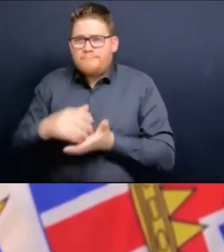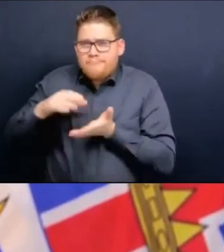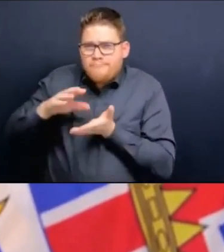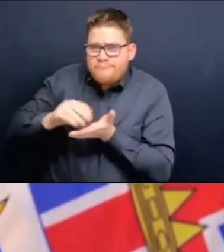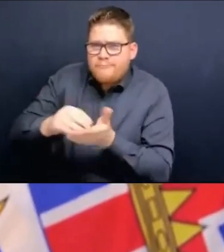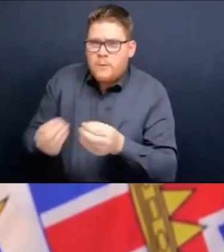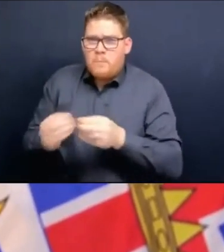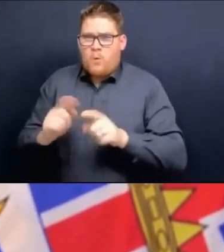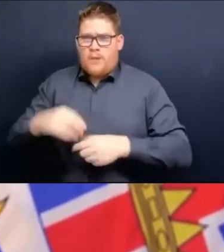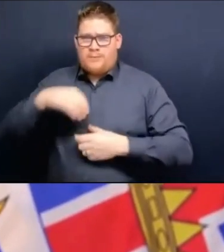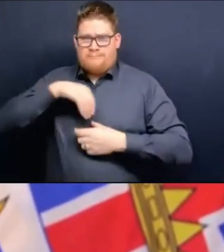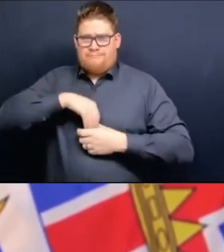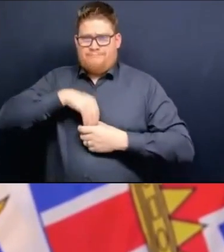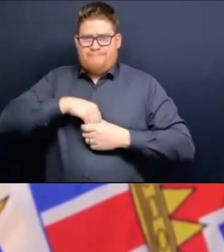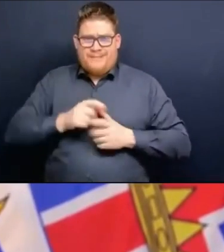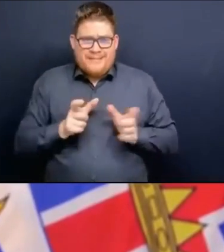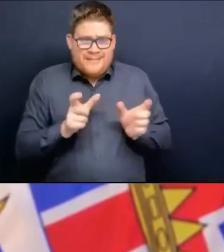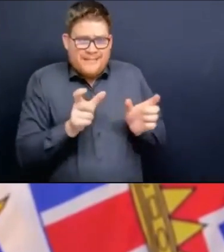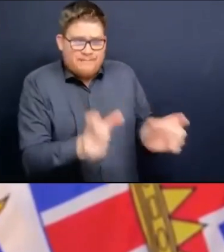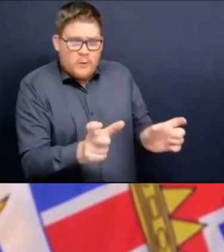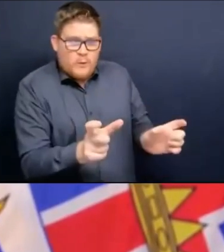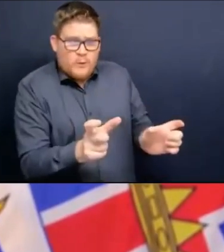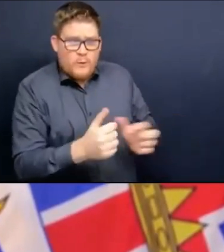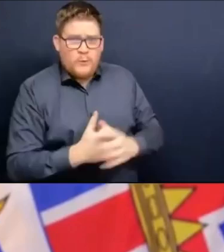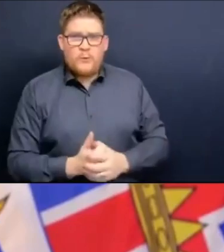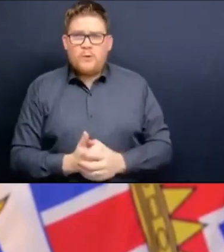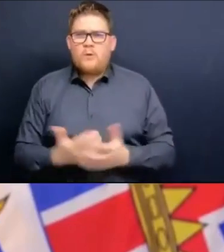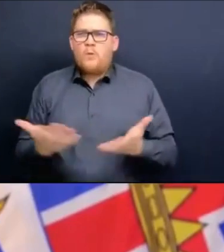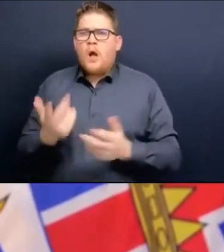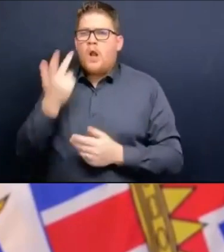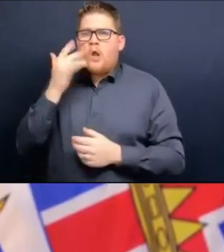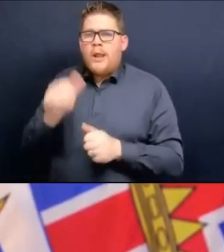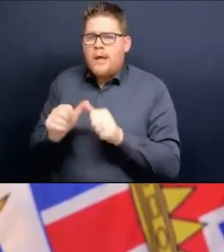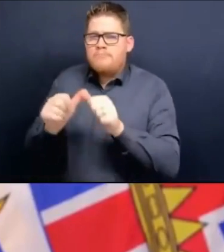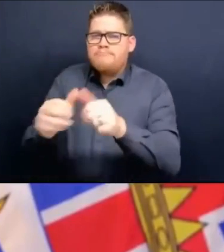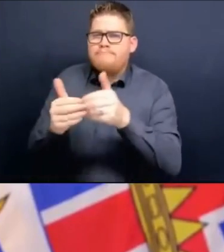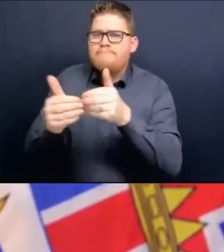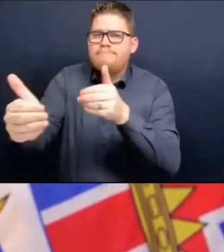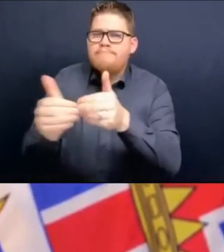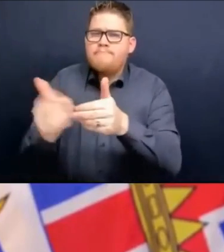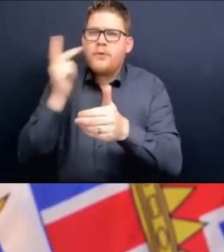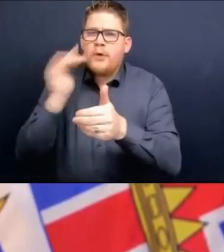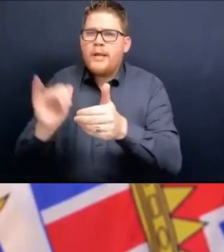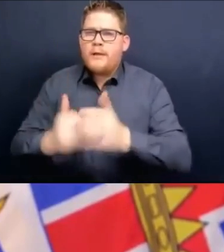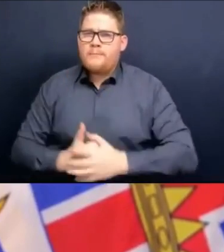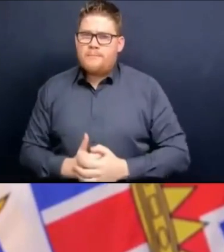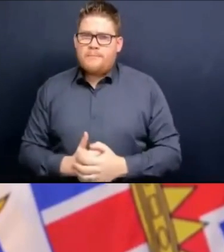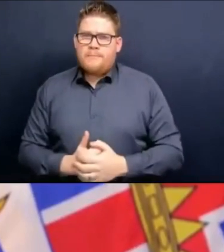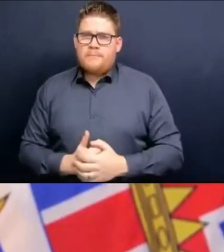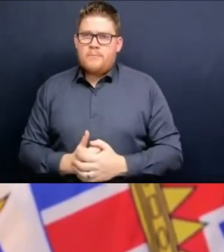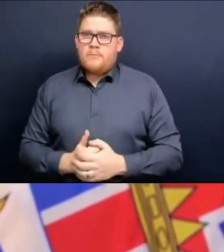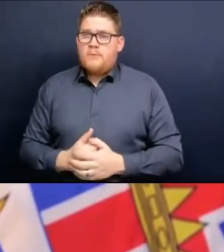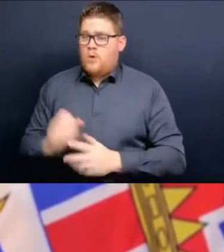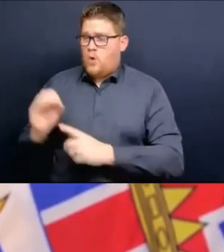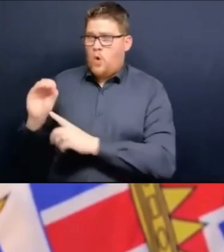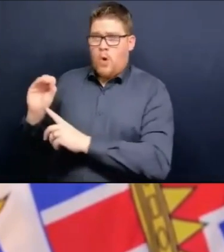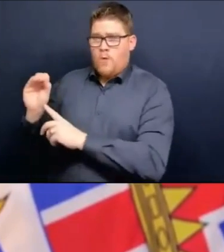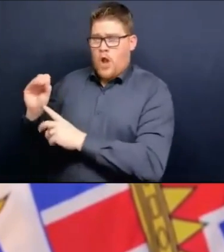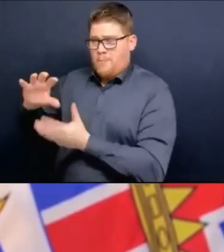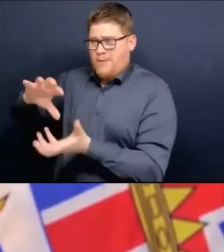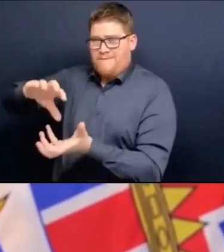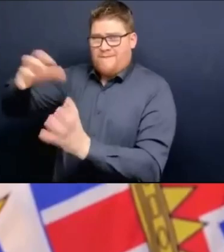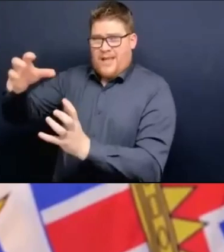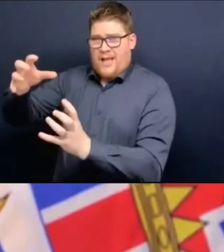how that is maintained, even with a radically different variant of the virus, being Omicron.